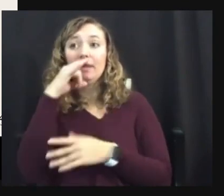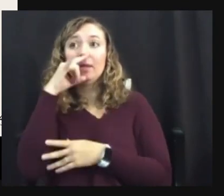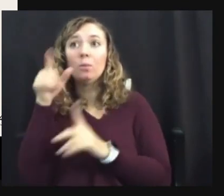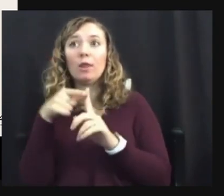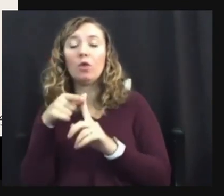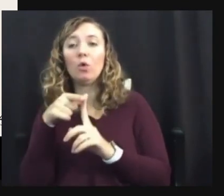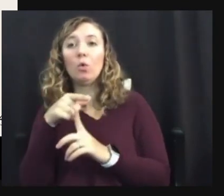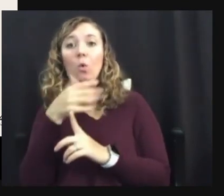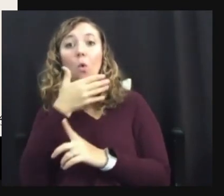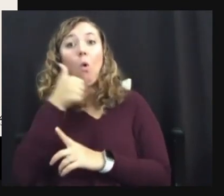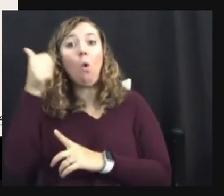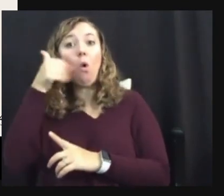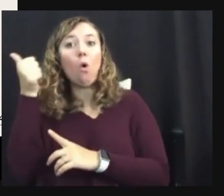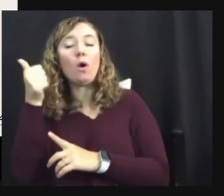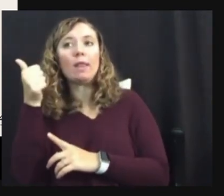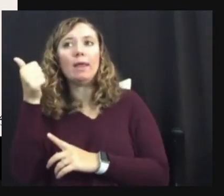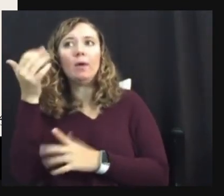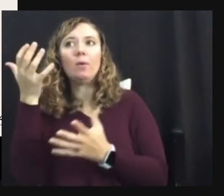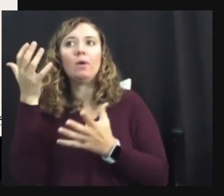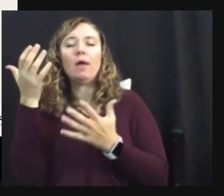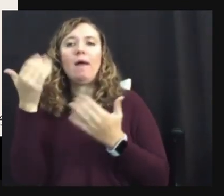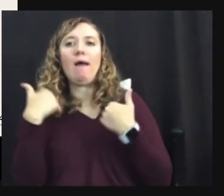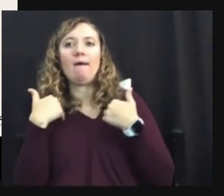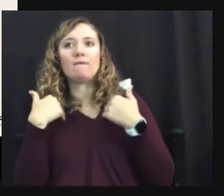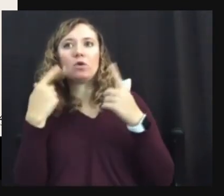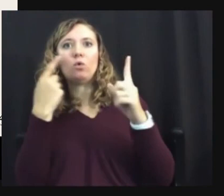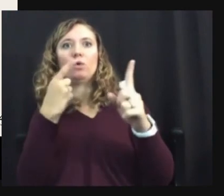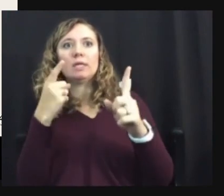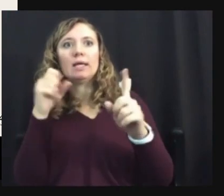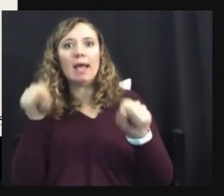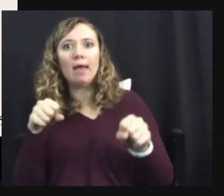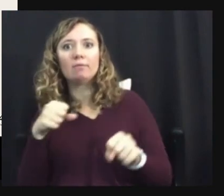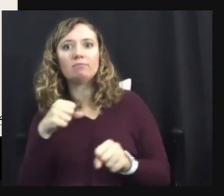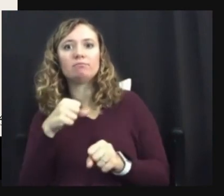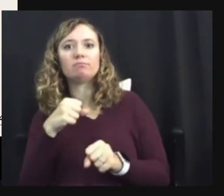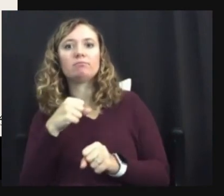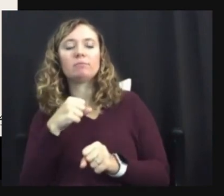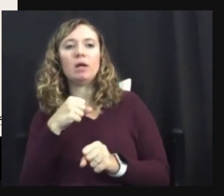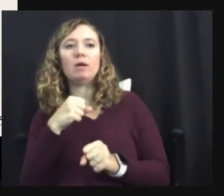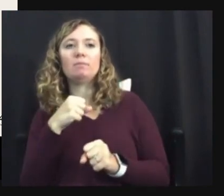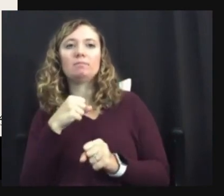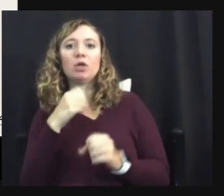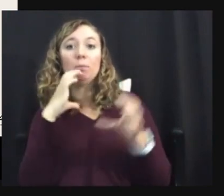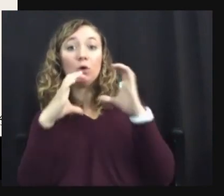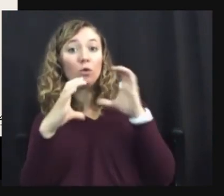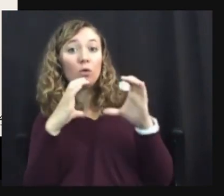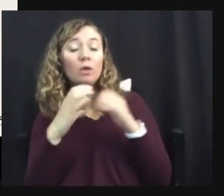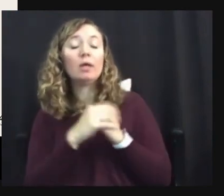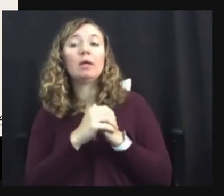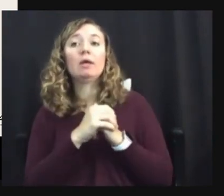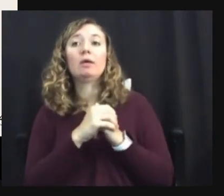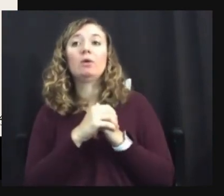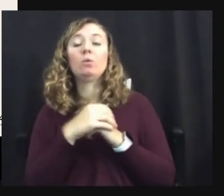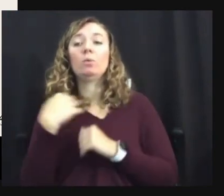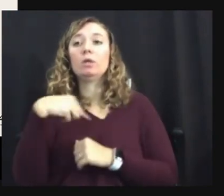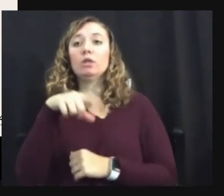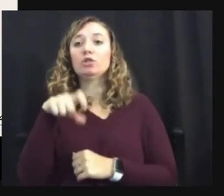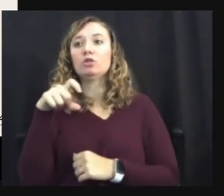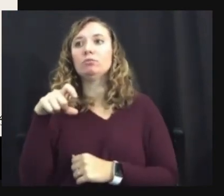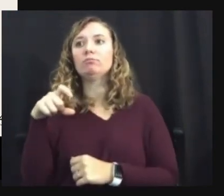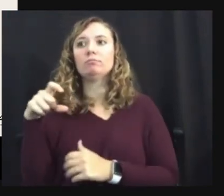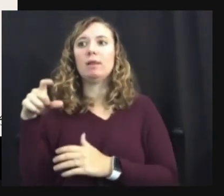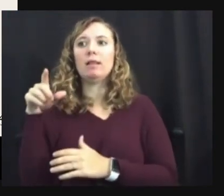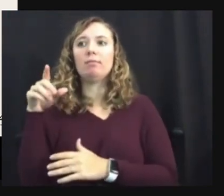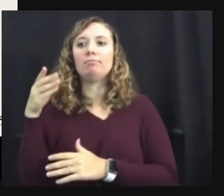goals more, they should absolutely be child led. They should be, um, given the opportunity to use their special interests in their learning